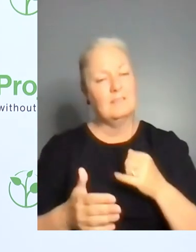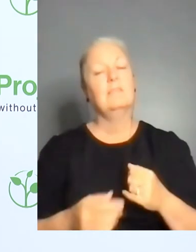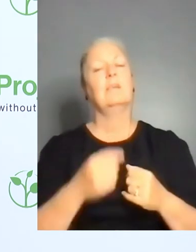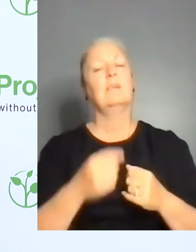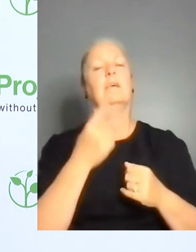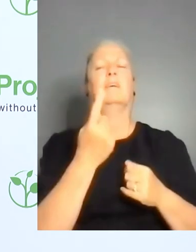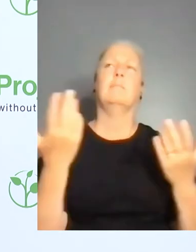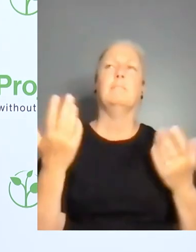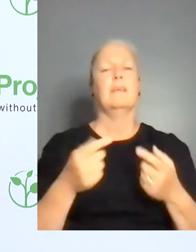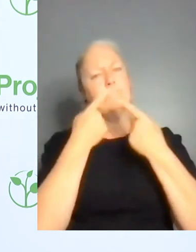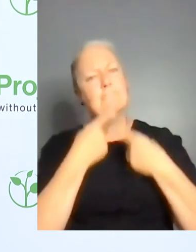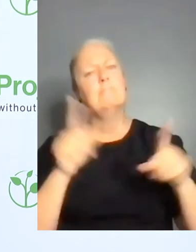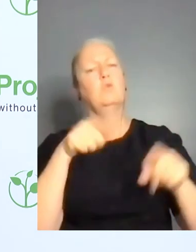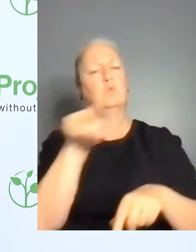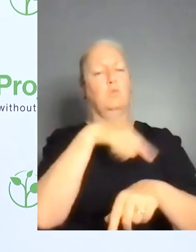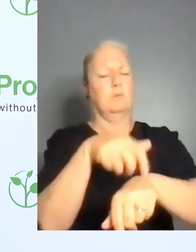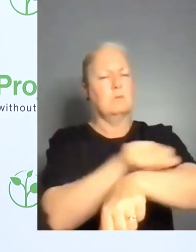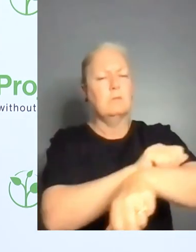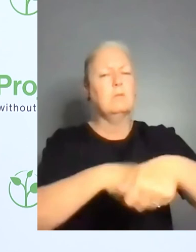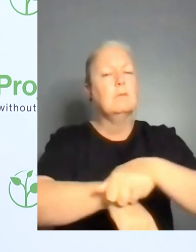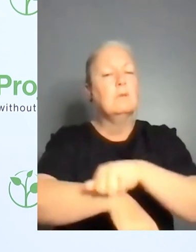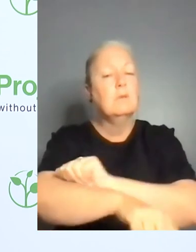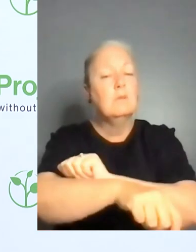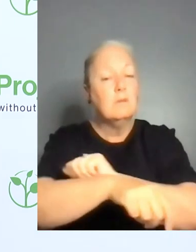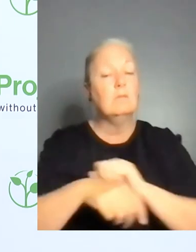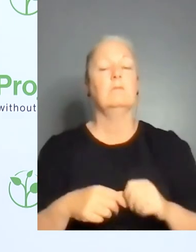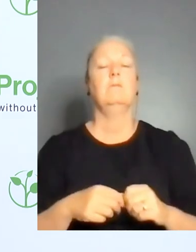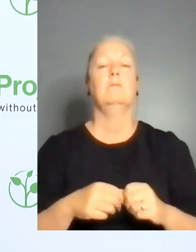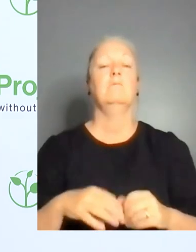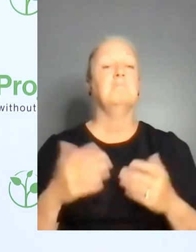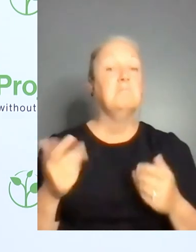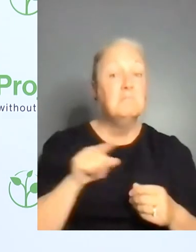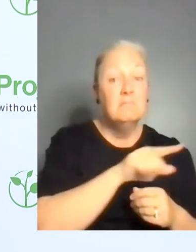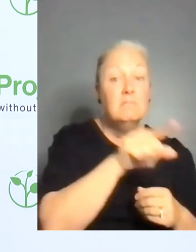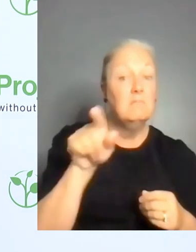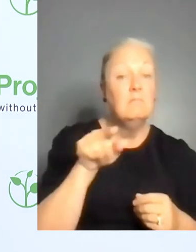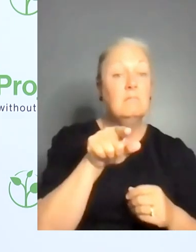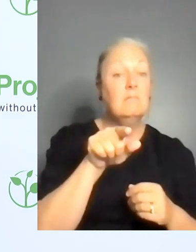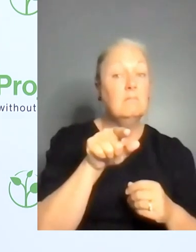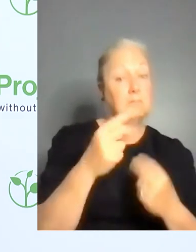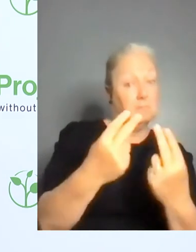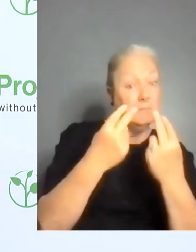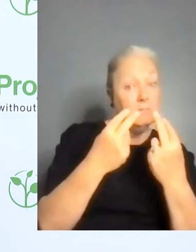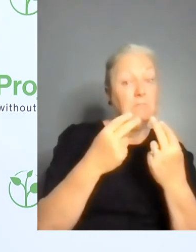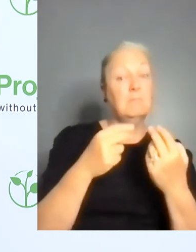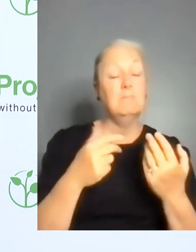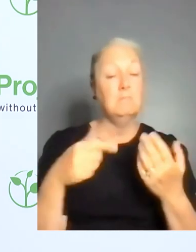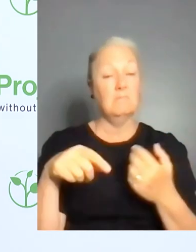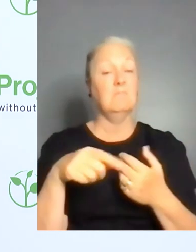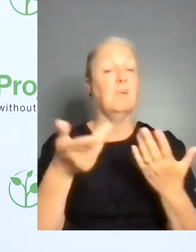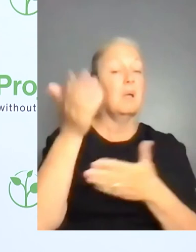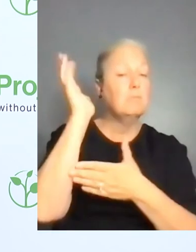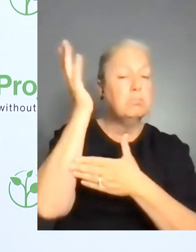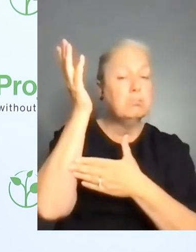those in the community, those people that have now watched this presentation of the enable me